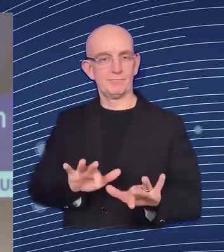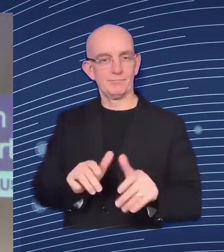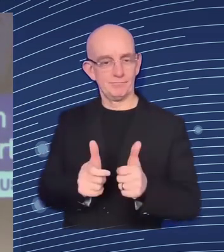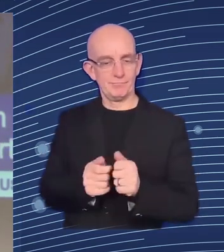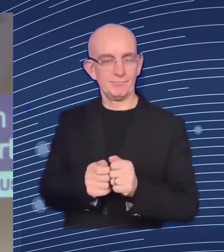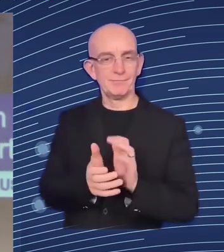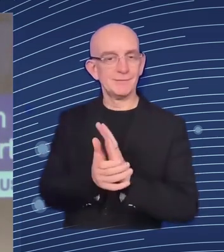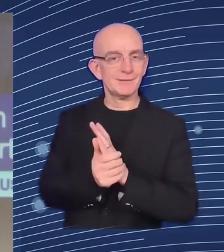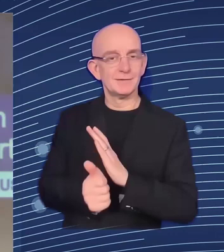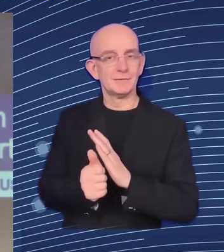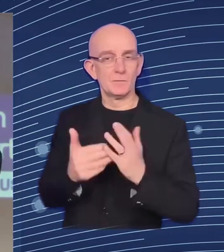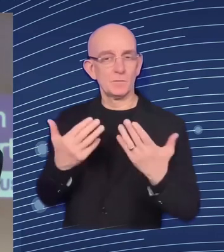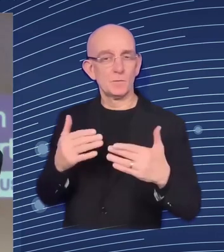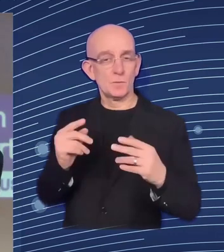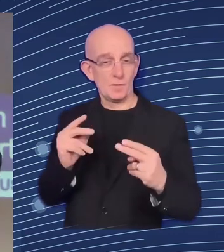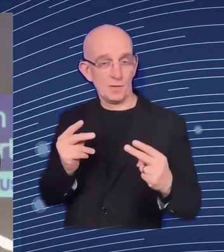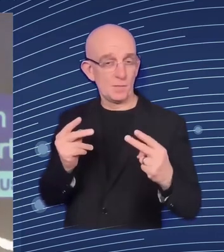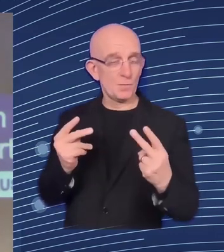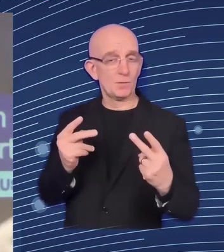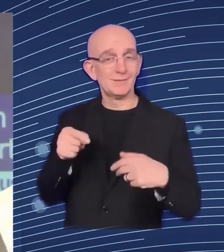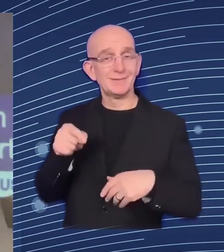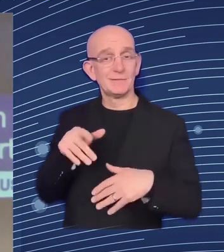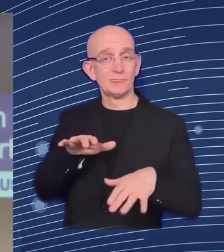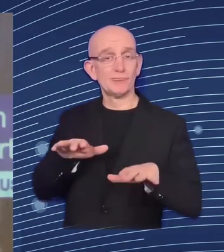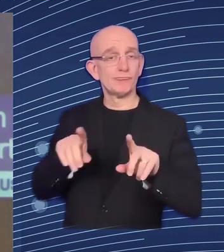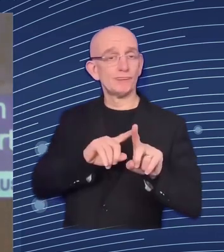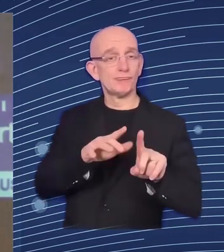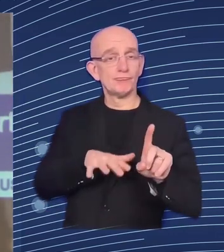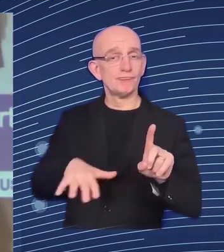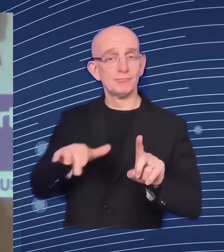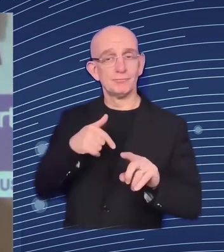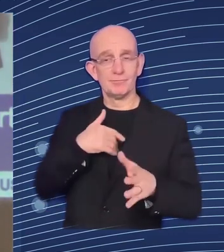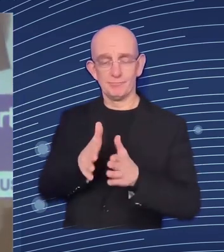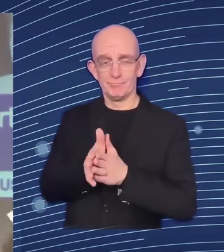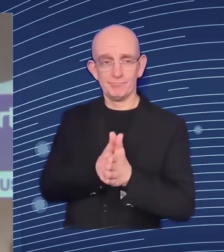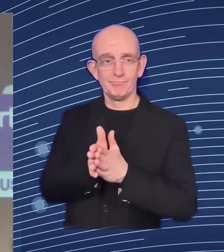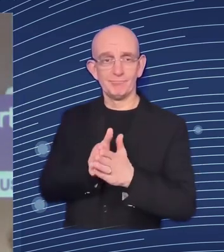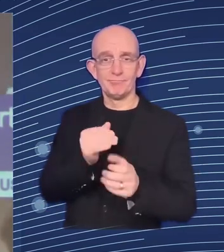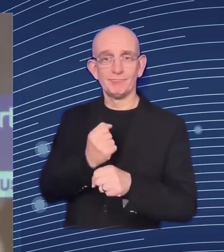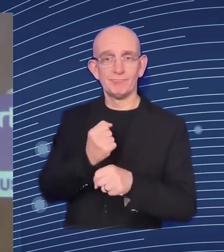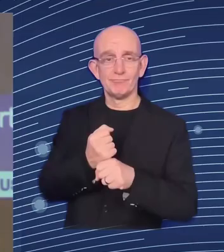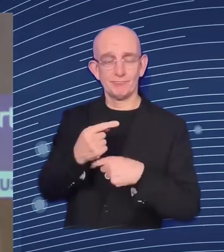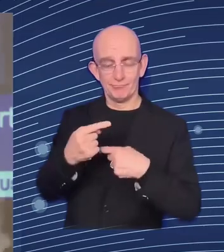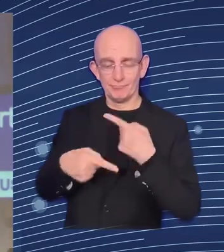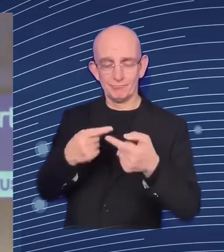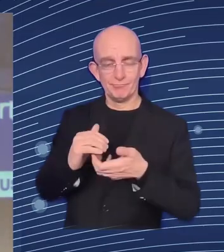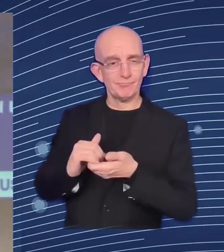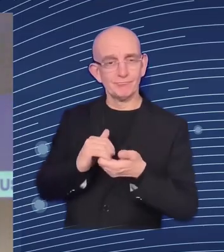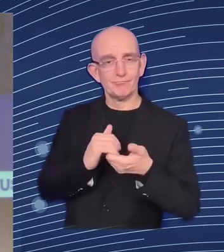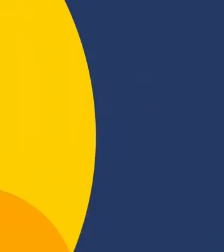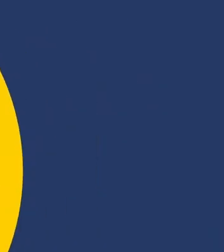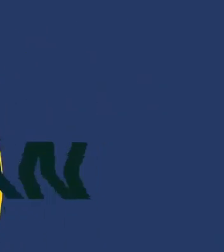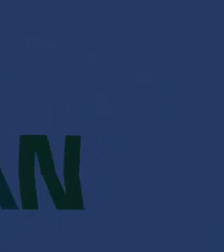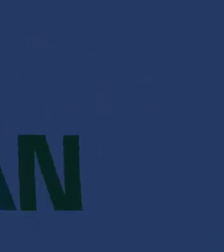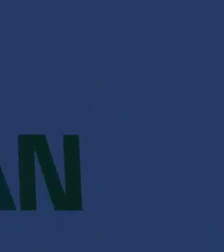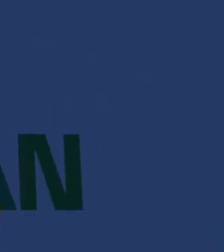you very much thank you